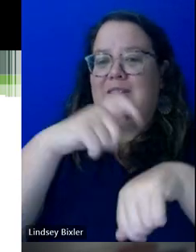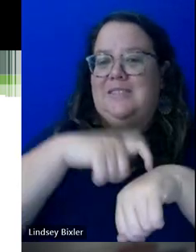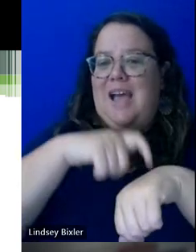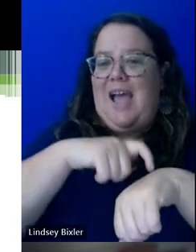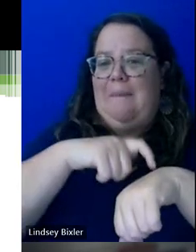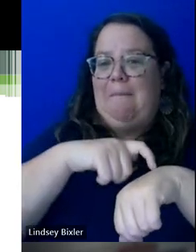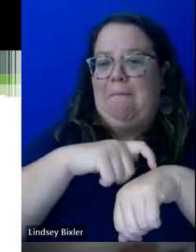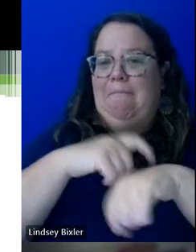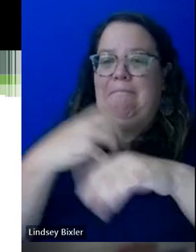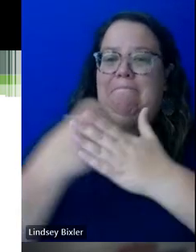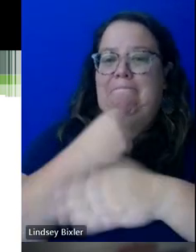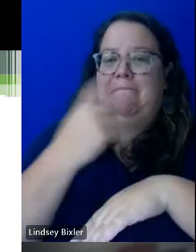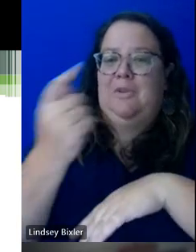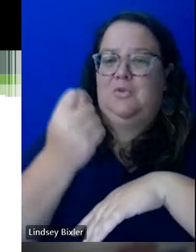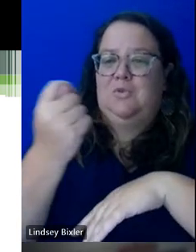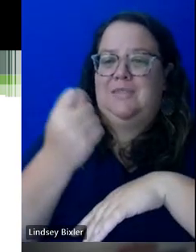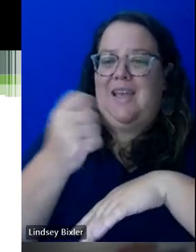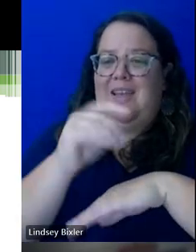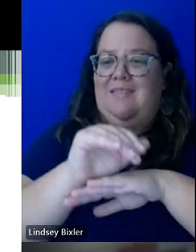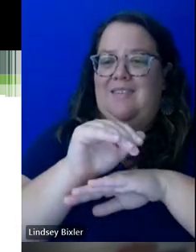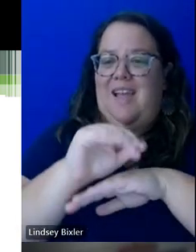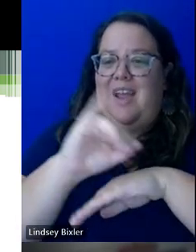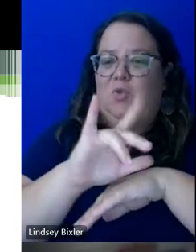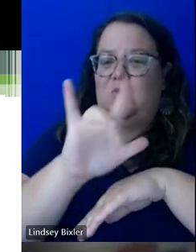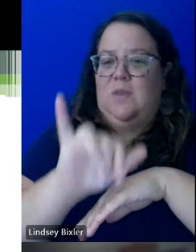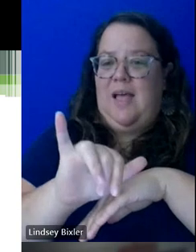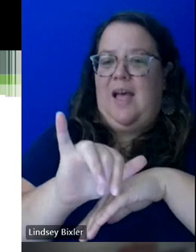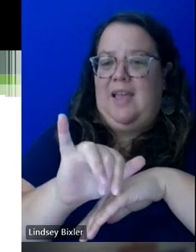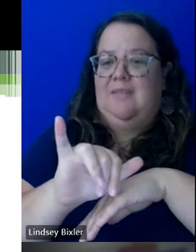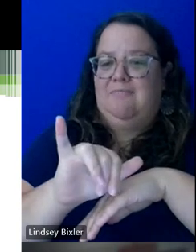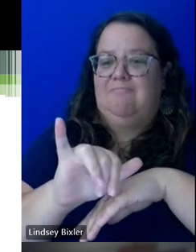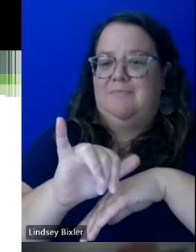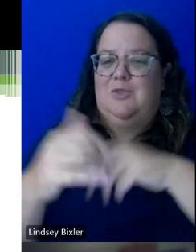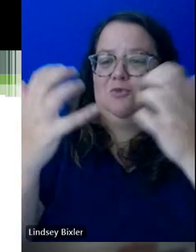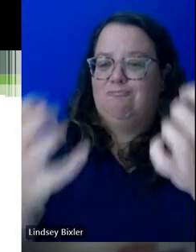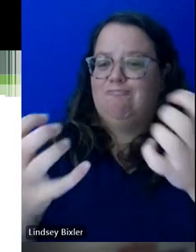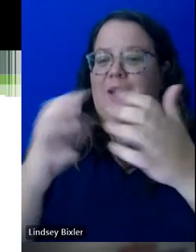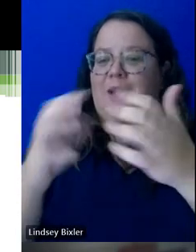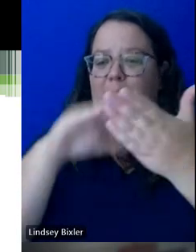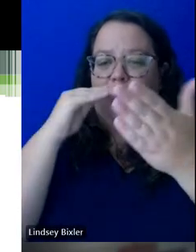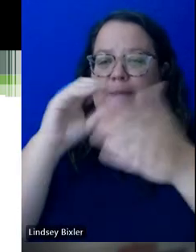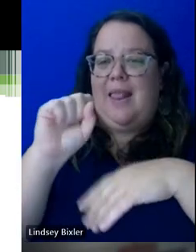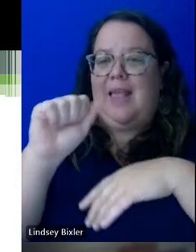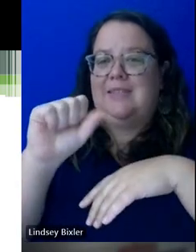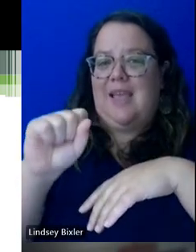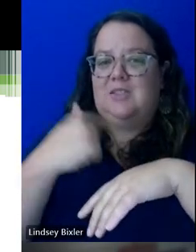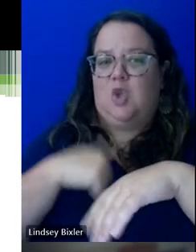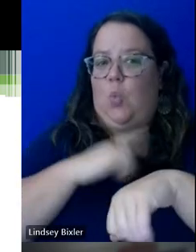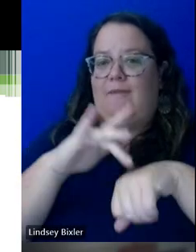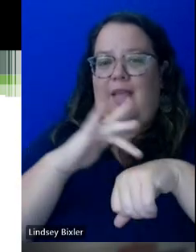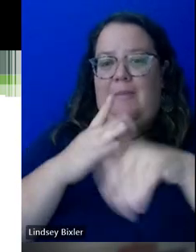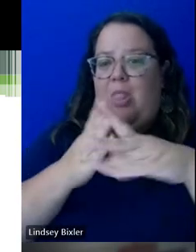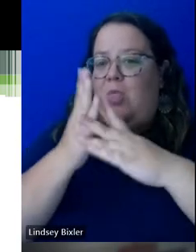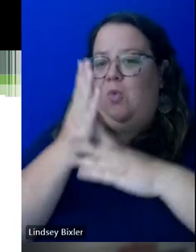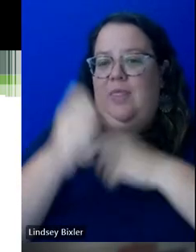in July to, uh, to sit with us and learn about SAS. And again, we're available, uh, year round. So